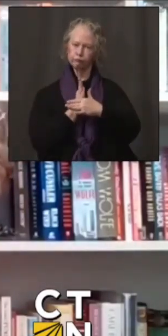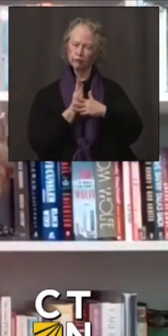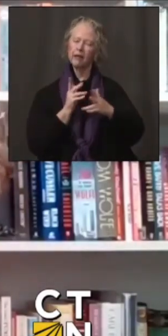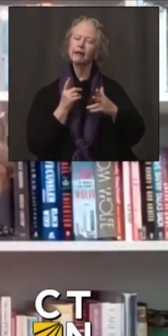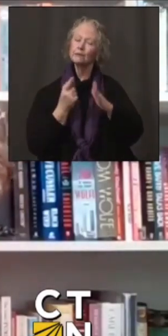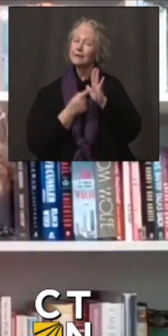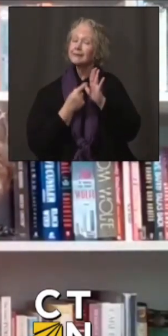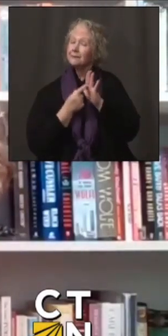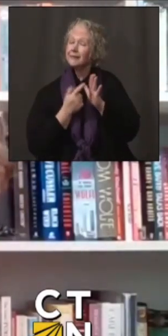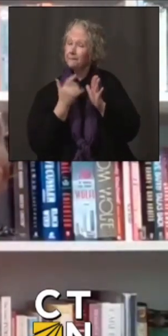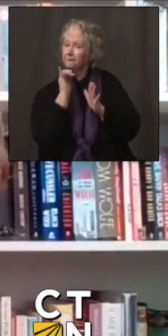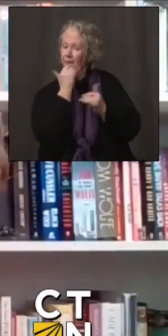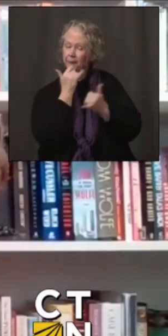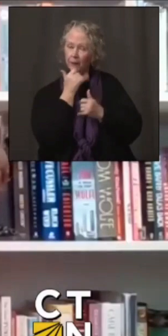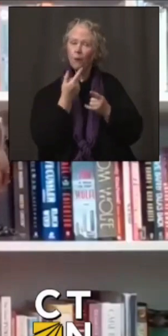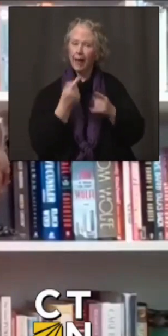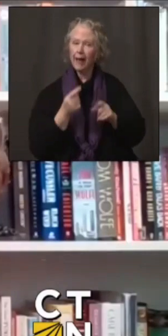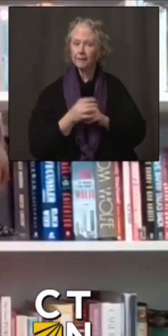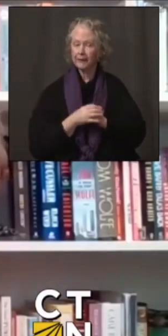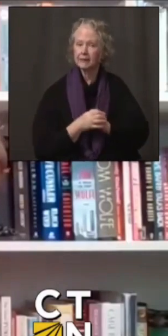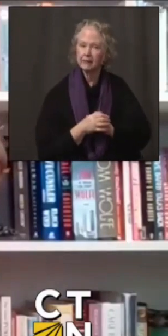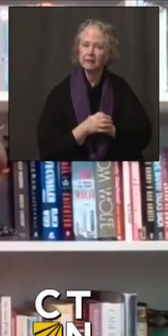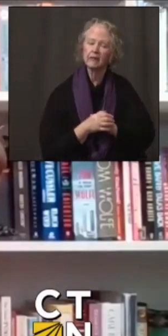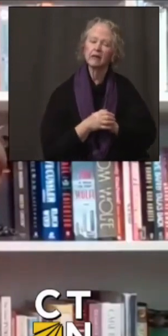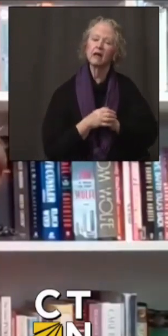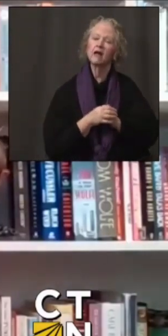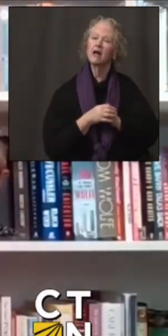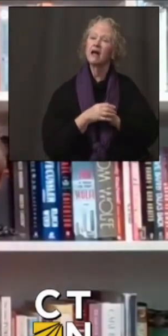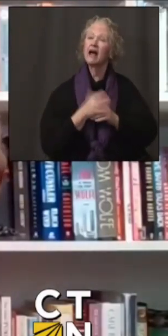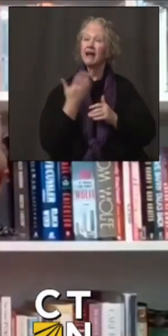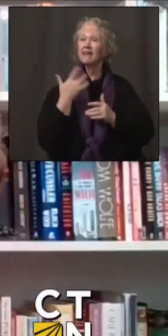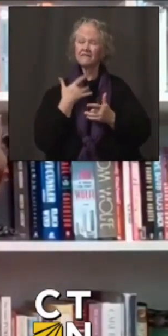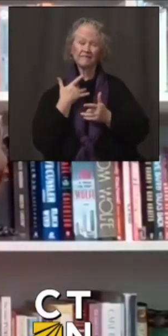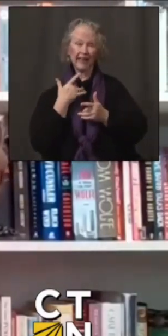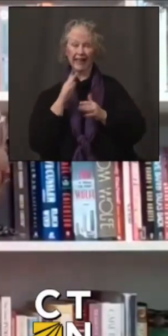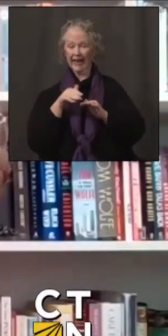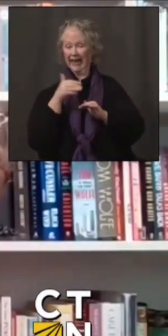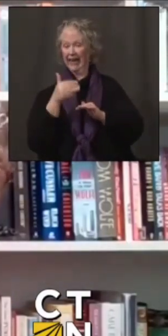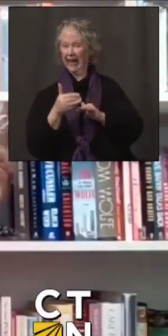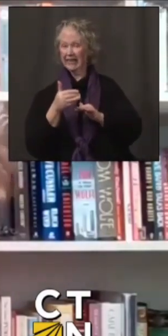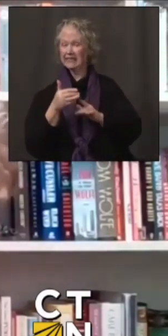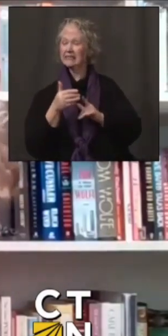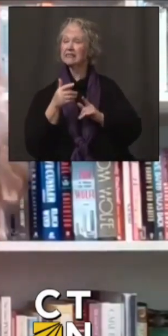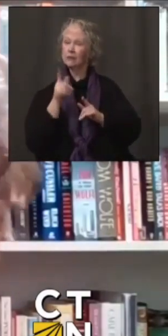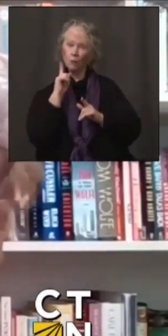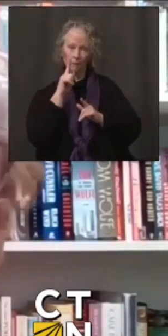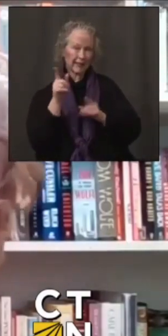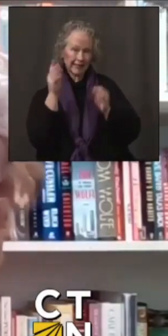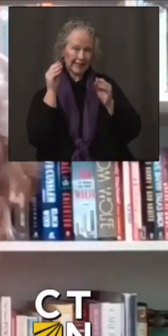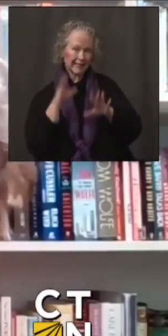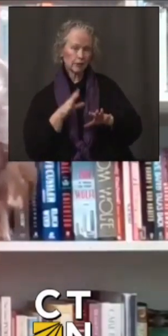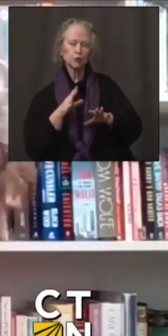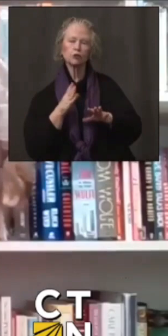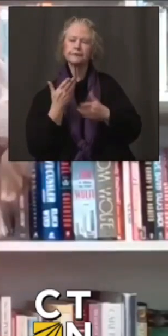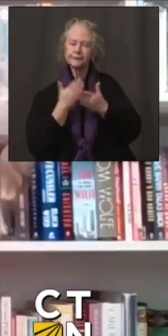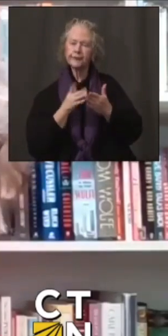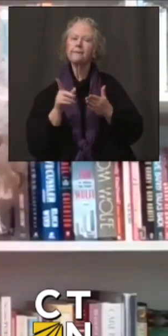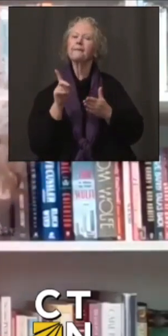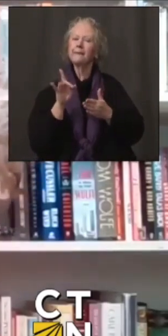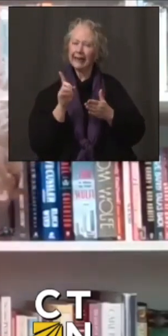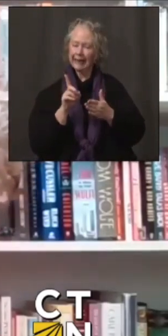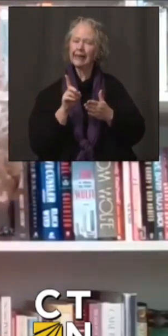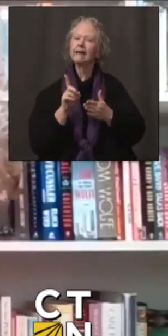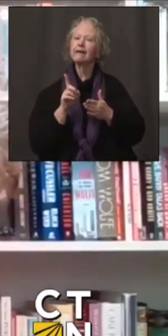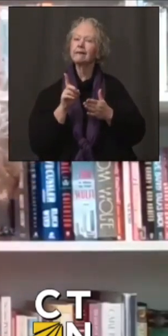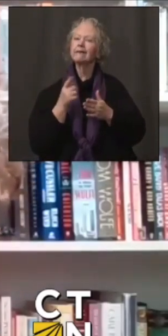order. Teachers are going to be likely in the next phase, so they may have gone a little bit early. We found out about it. We've addressed it.